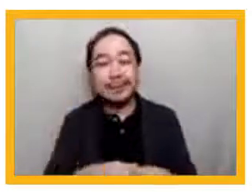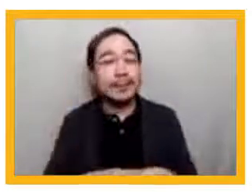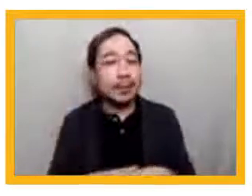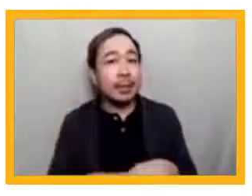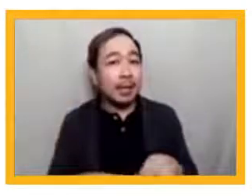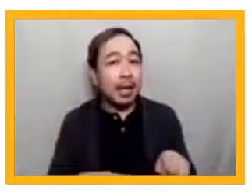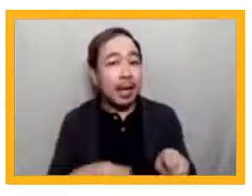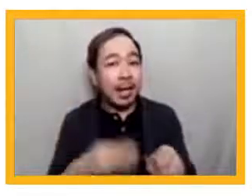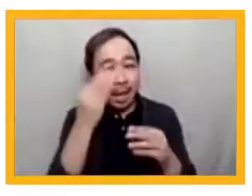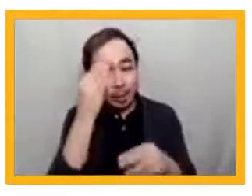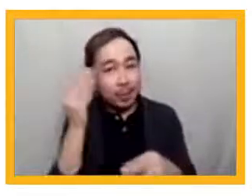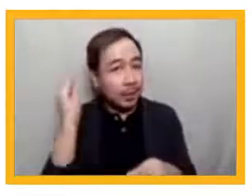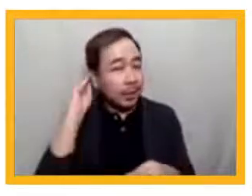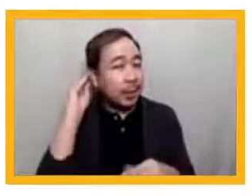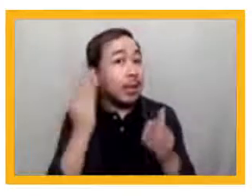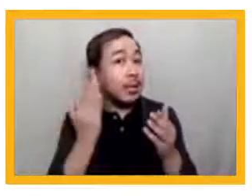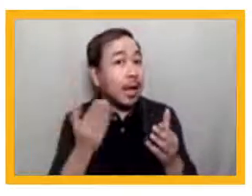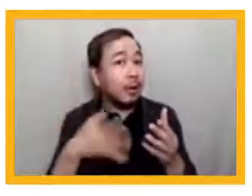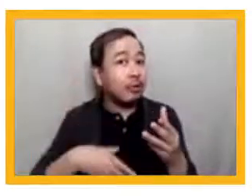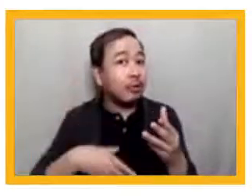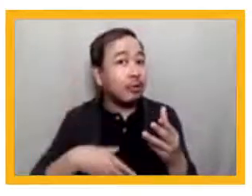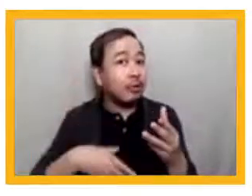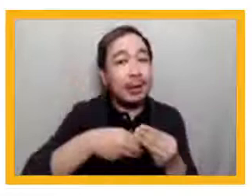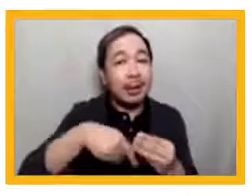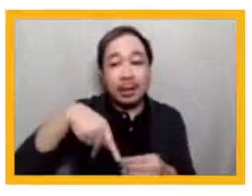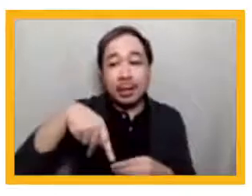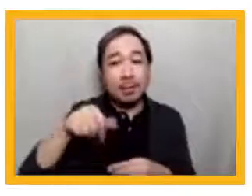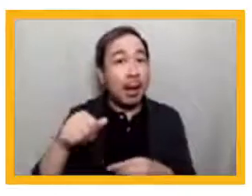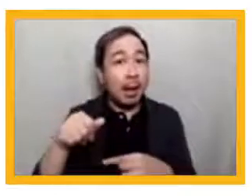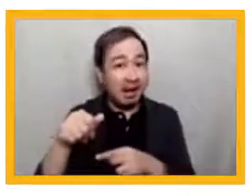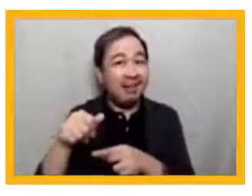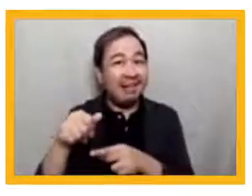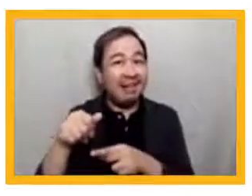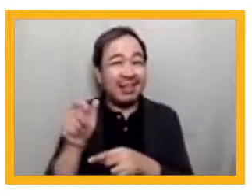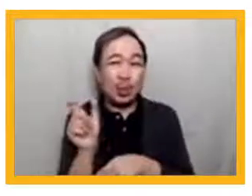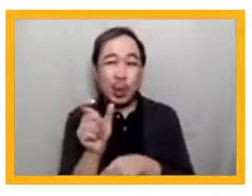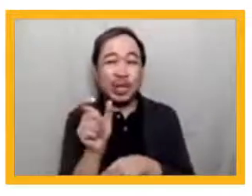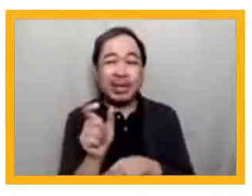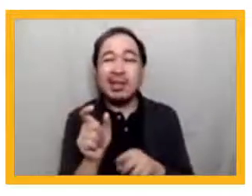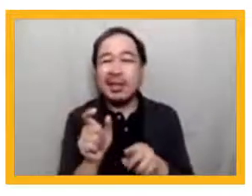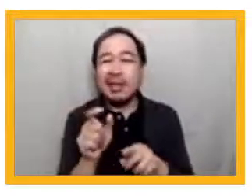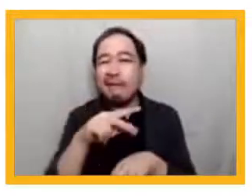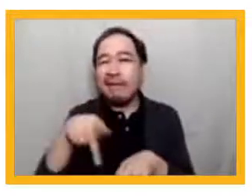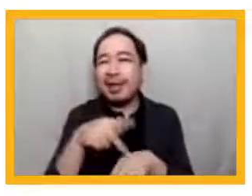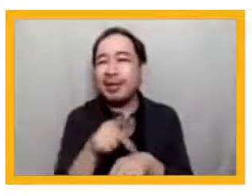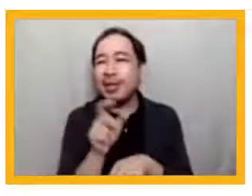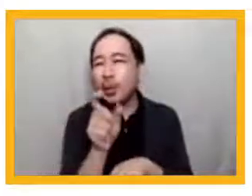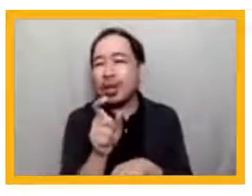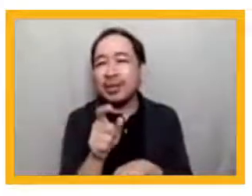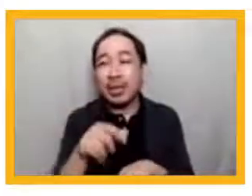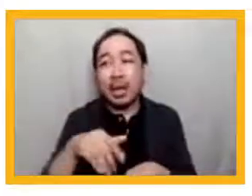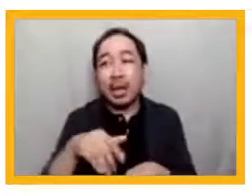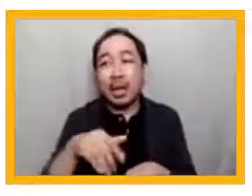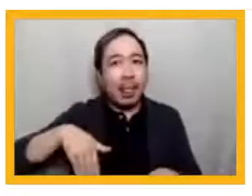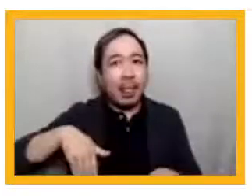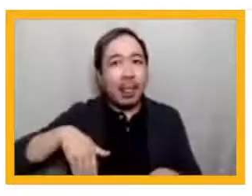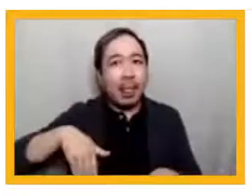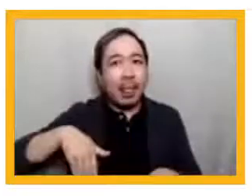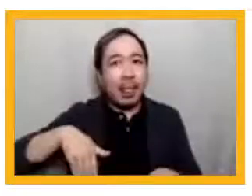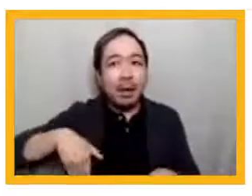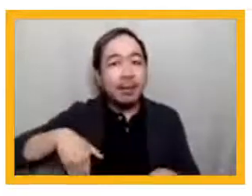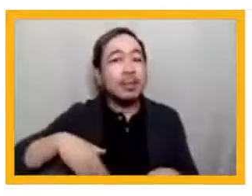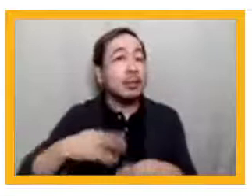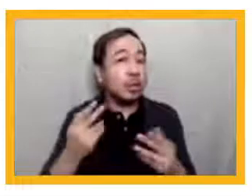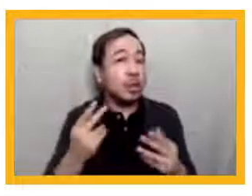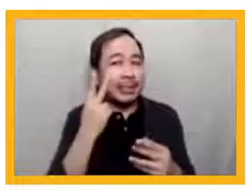adds pa or Filipino for not yet to the end of a sentence when describing skills he is working on. This to us demonstrates